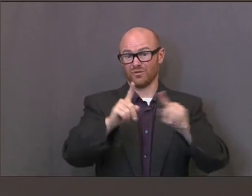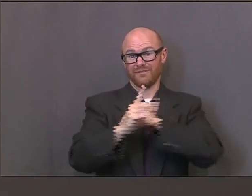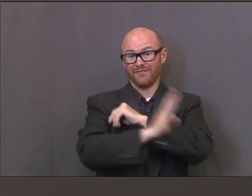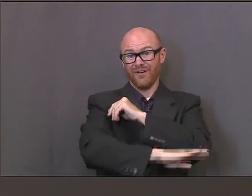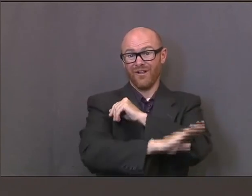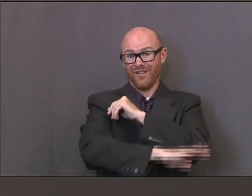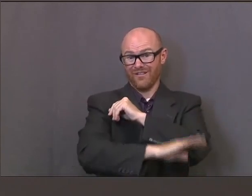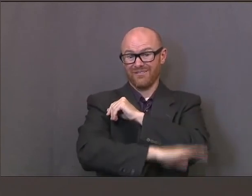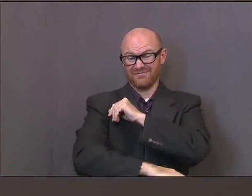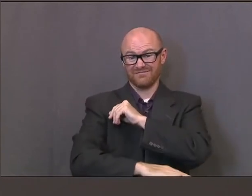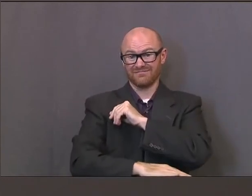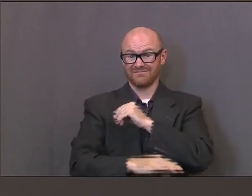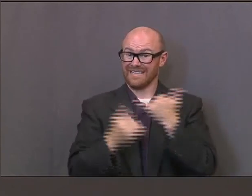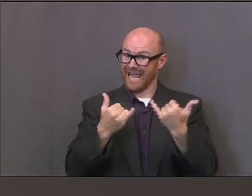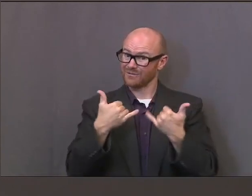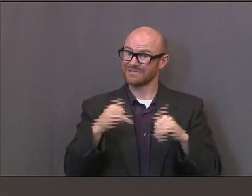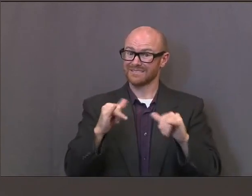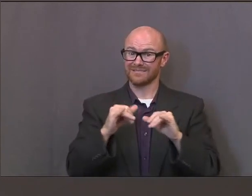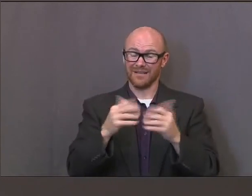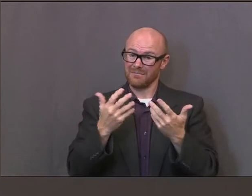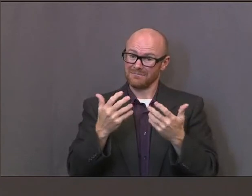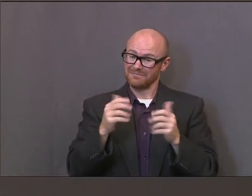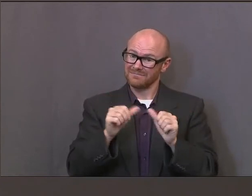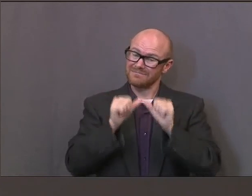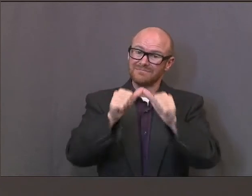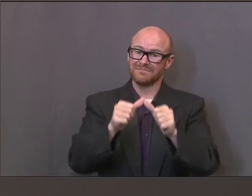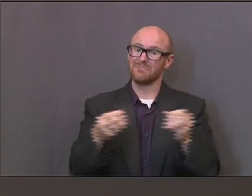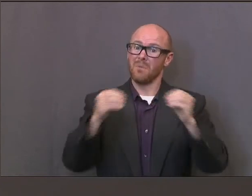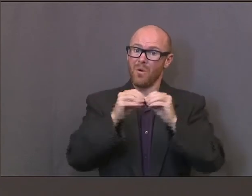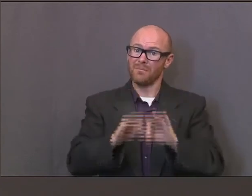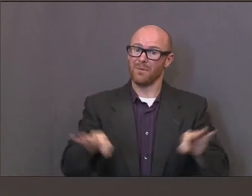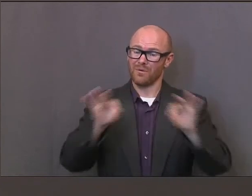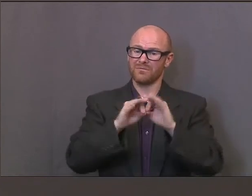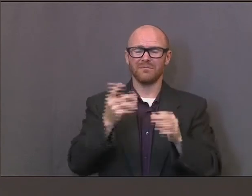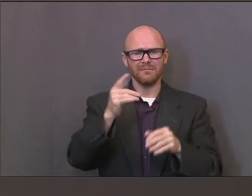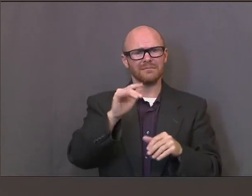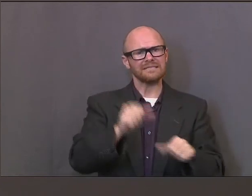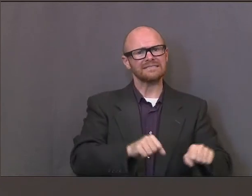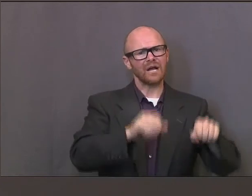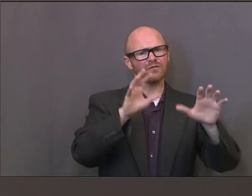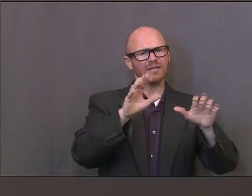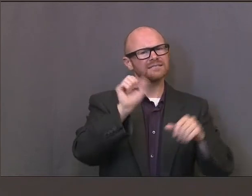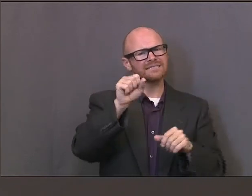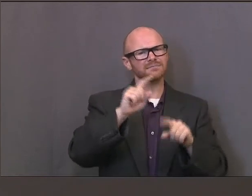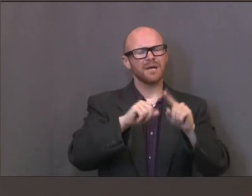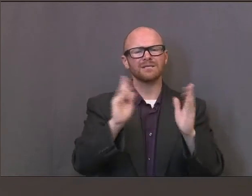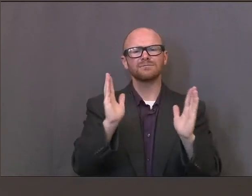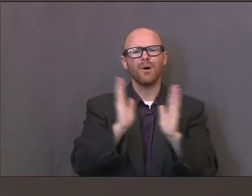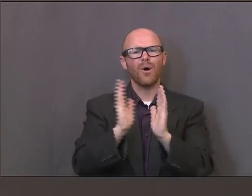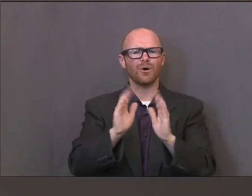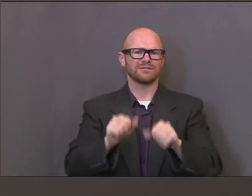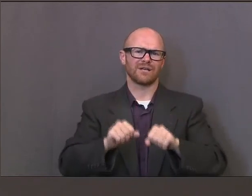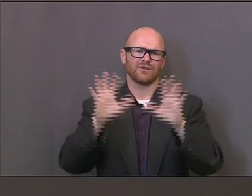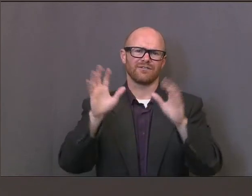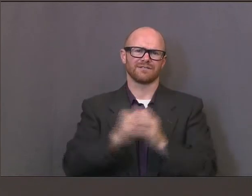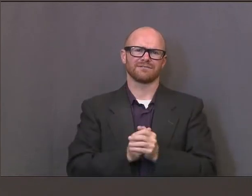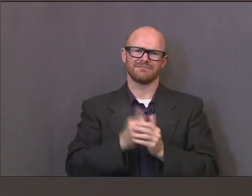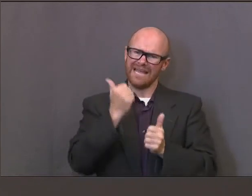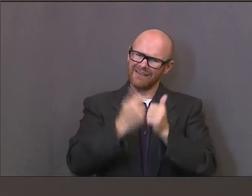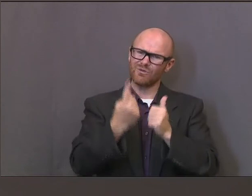than ever before. And it's certainly a sacrifice, but it's not too much to ask of all of us to do our part.